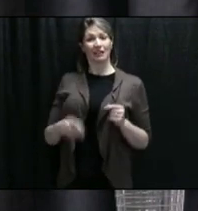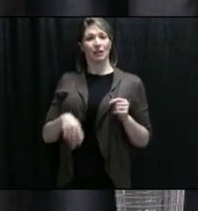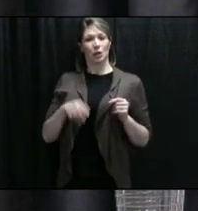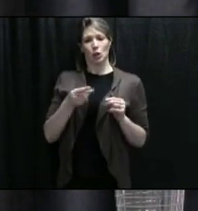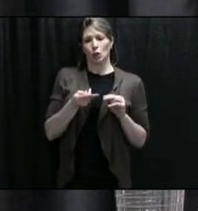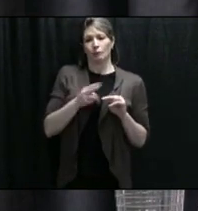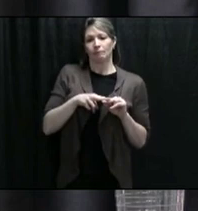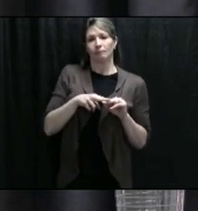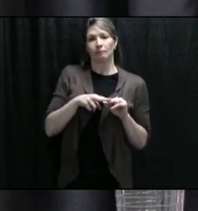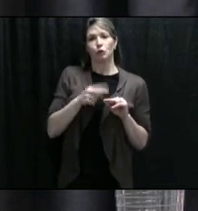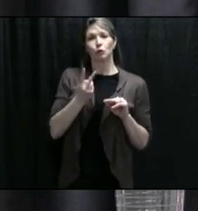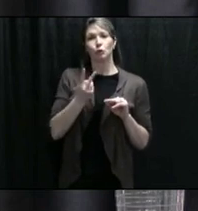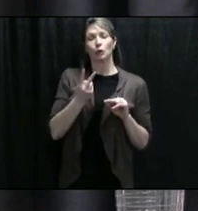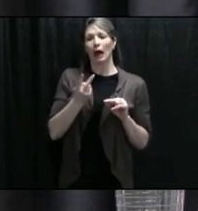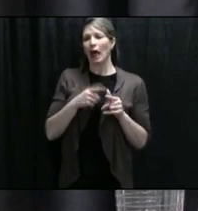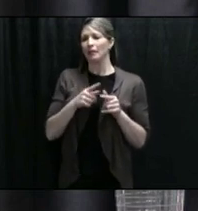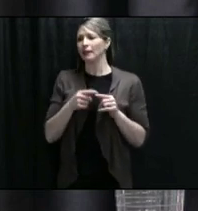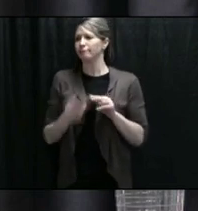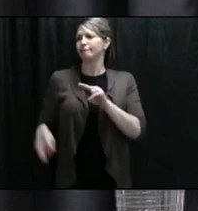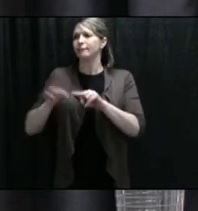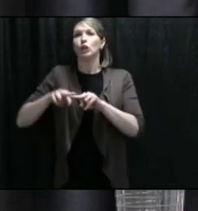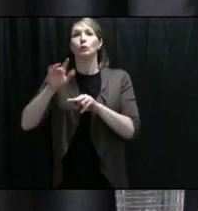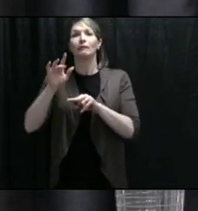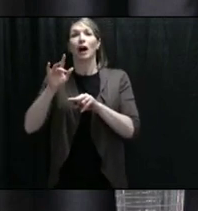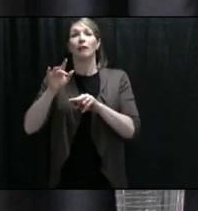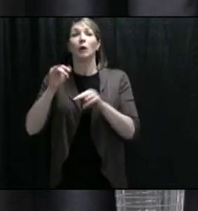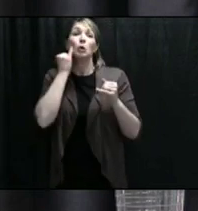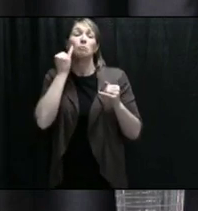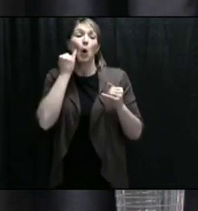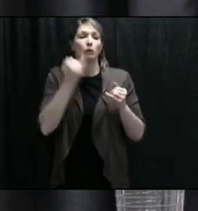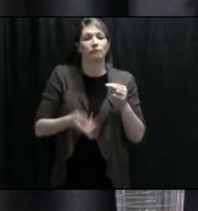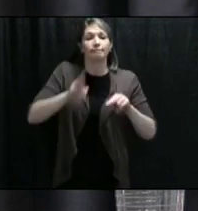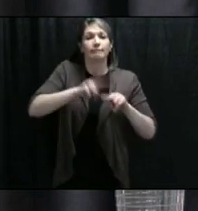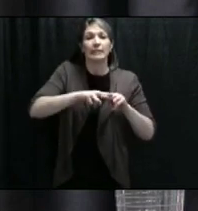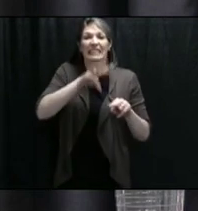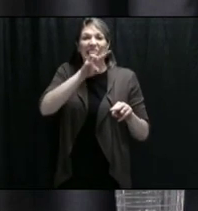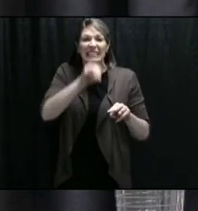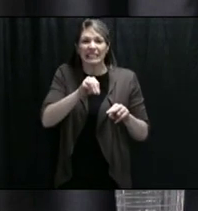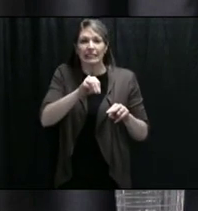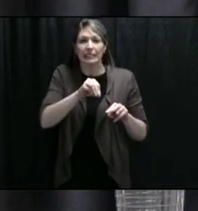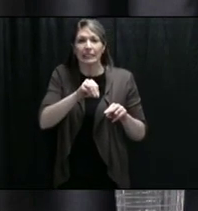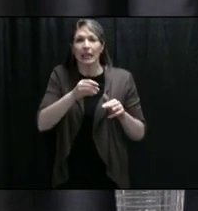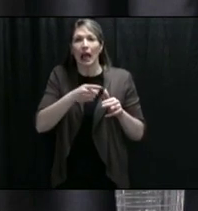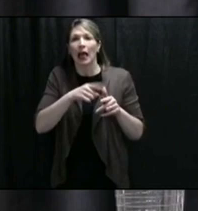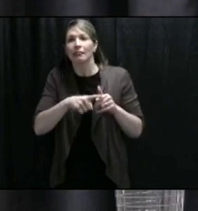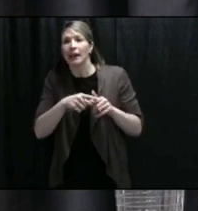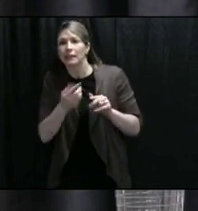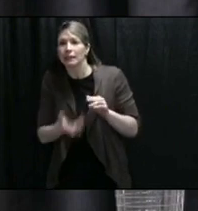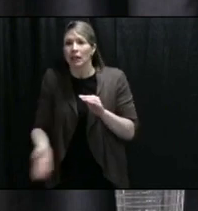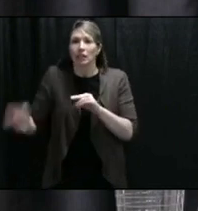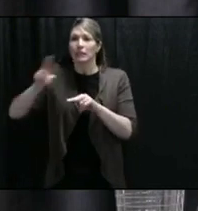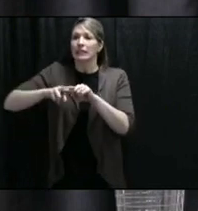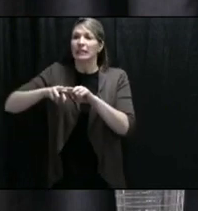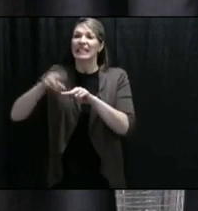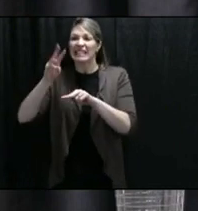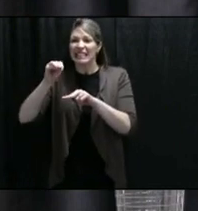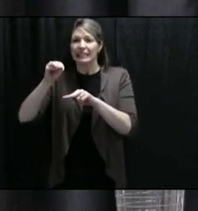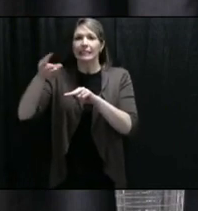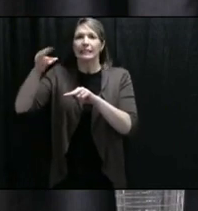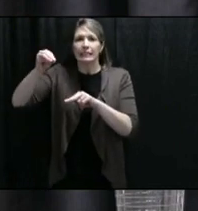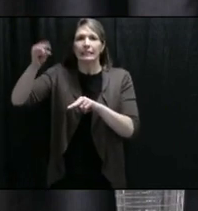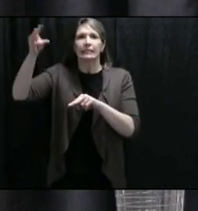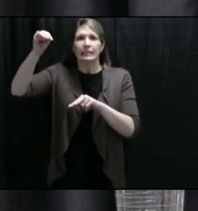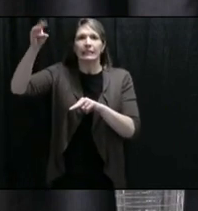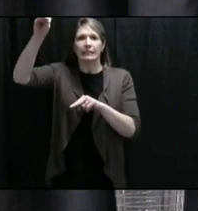you're on the slope. And then who knows how high it will go because you can calculate based on assumptions.